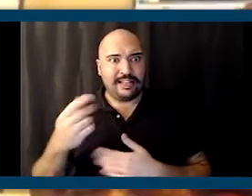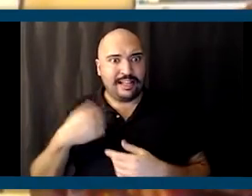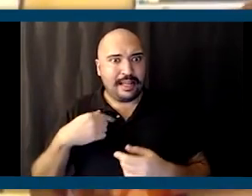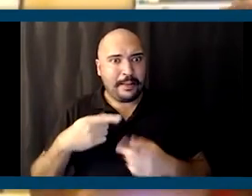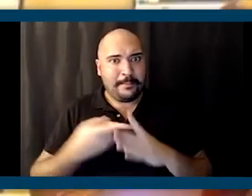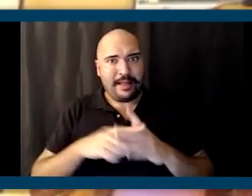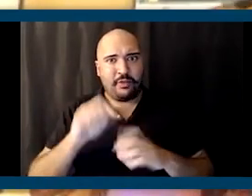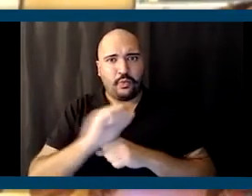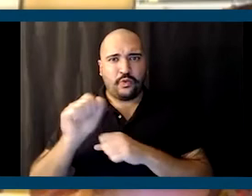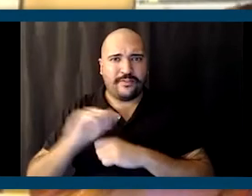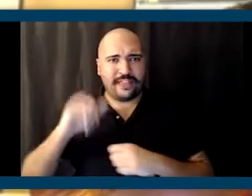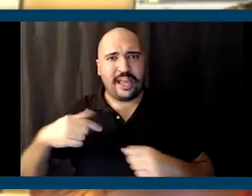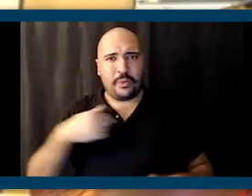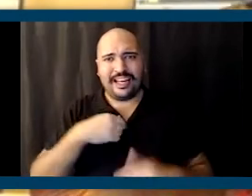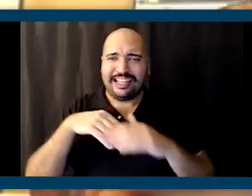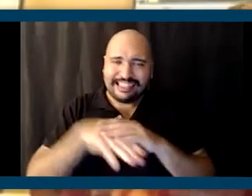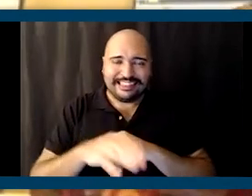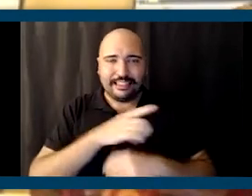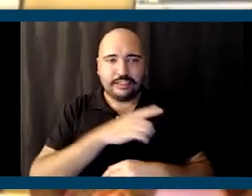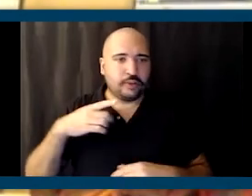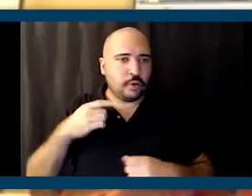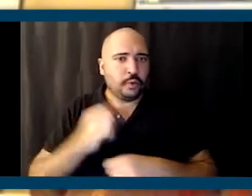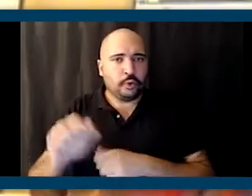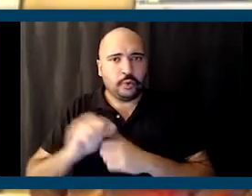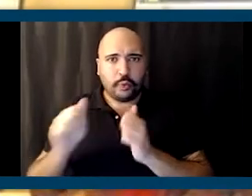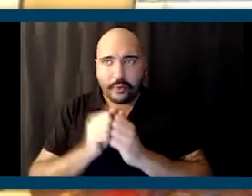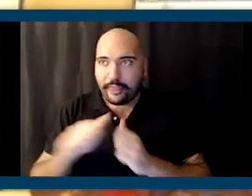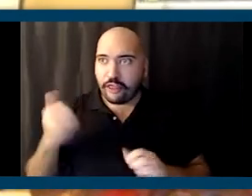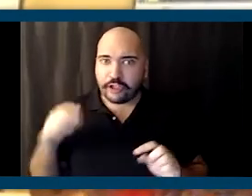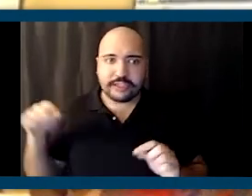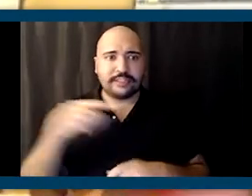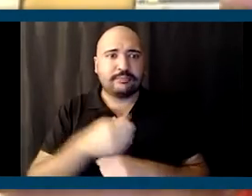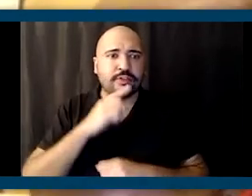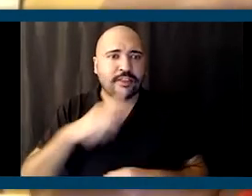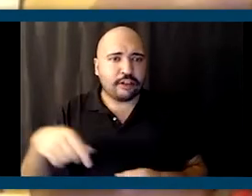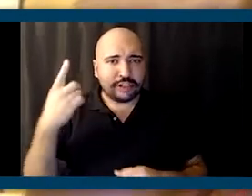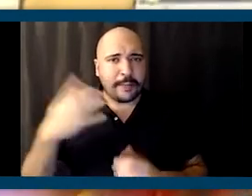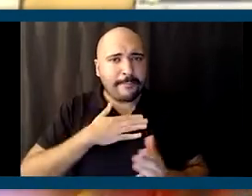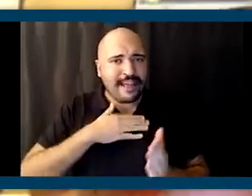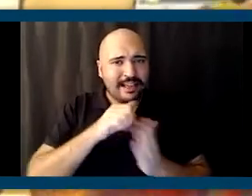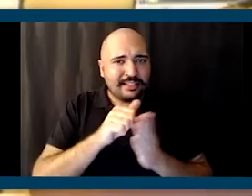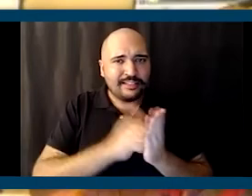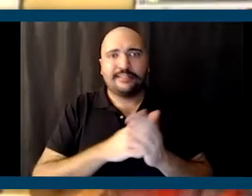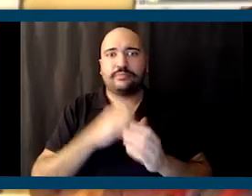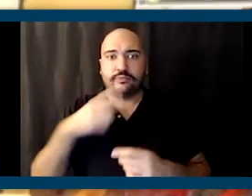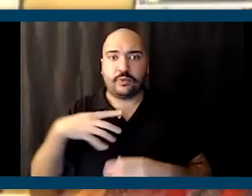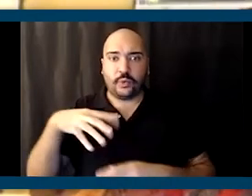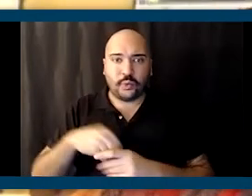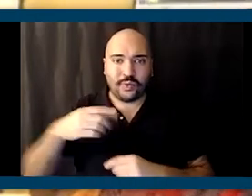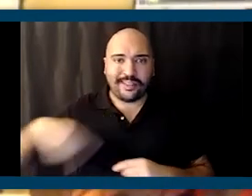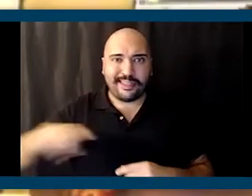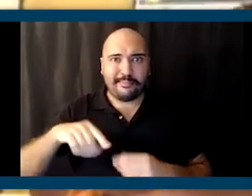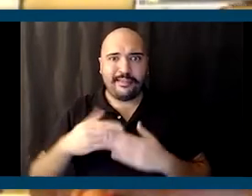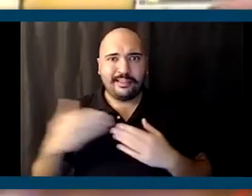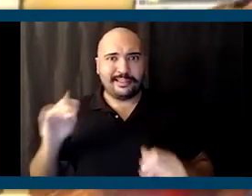that when I first got in the legislature. You know, working with others, making sure they understood my agenda, making sure that I included them in things that they